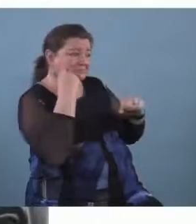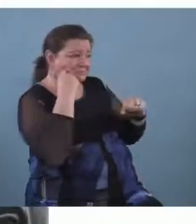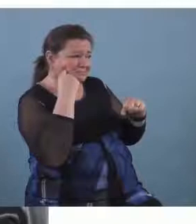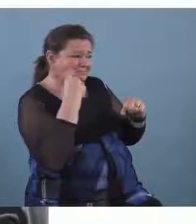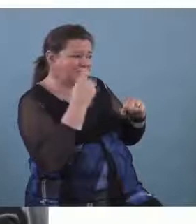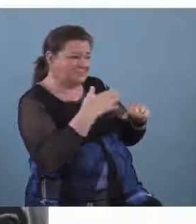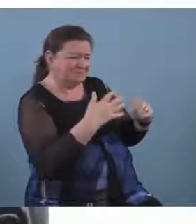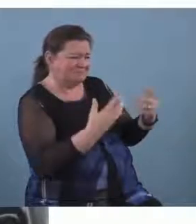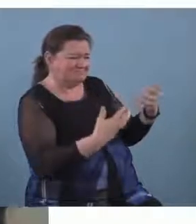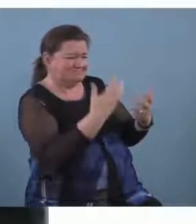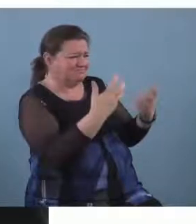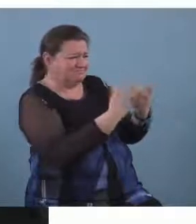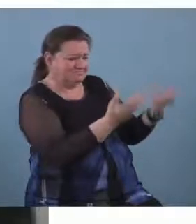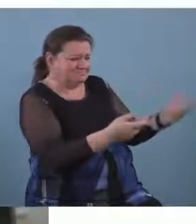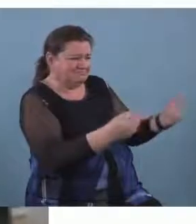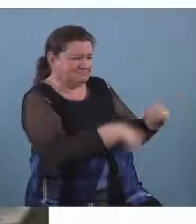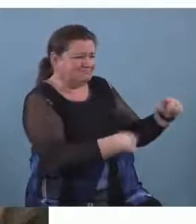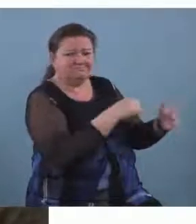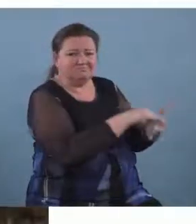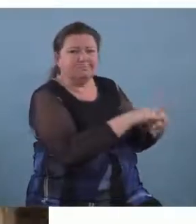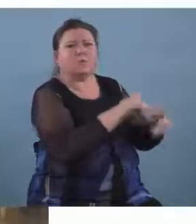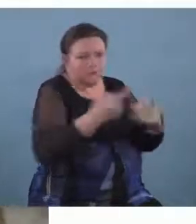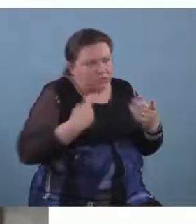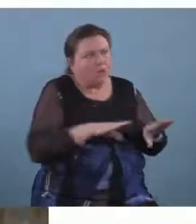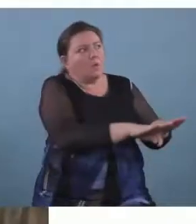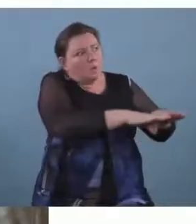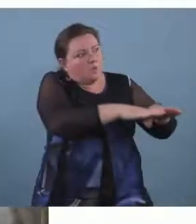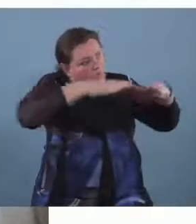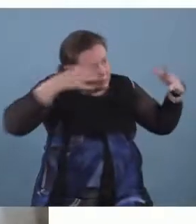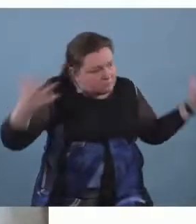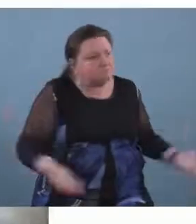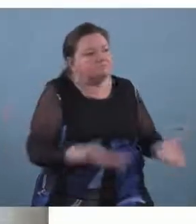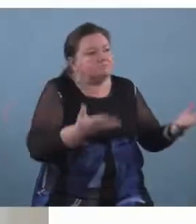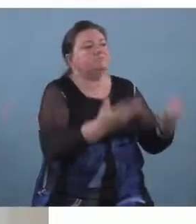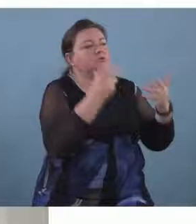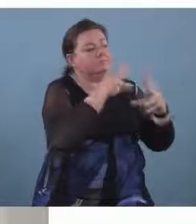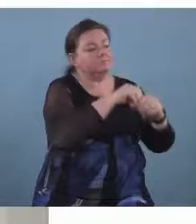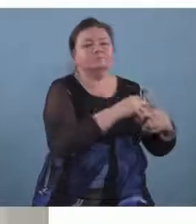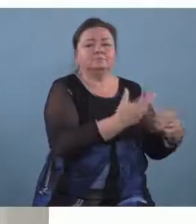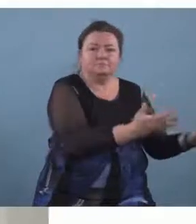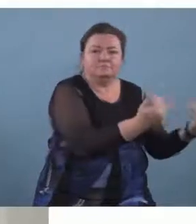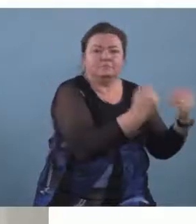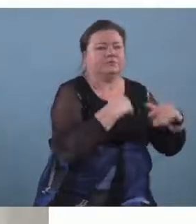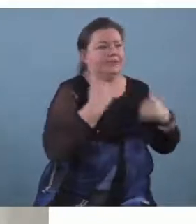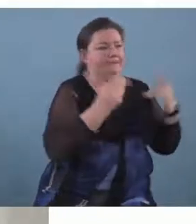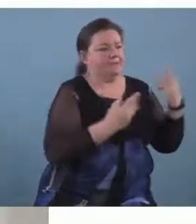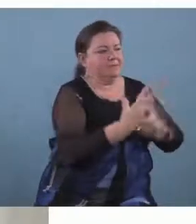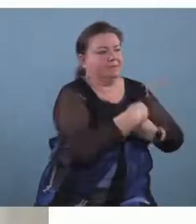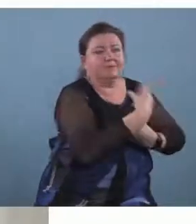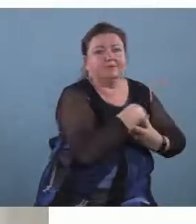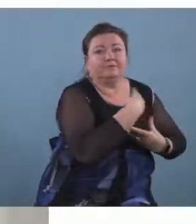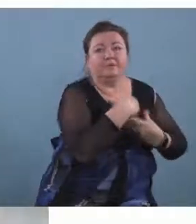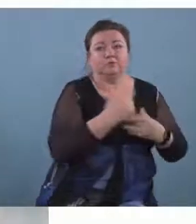together the sessions will start to open up music and give a taster to young people in the city of